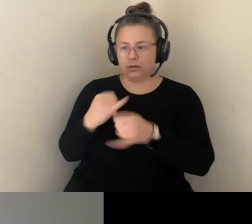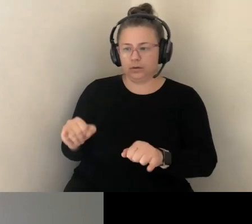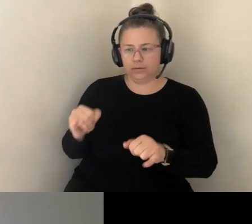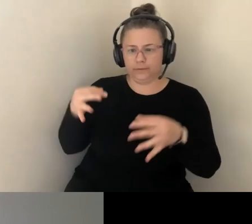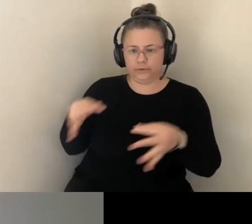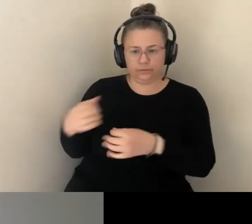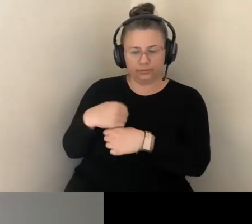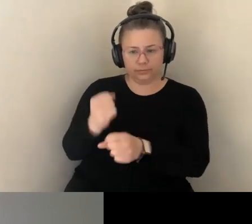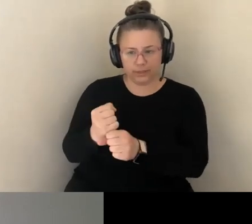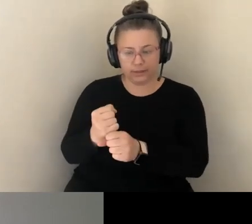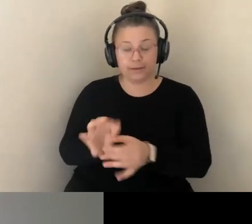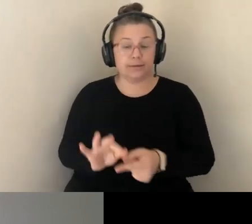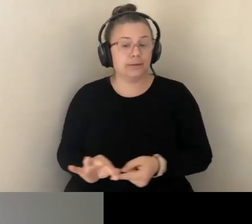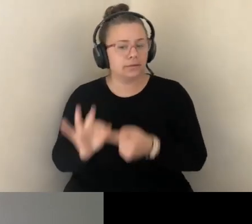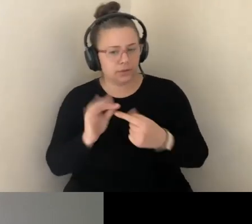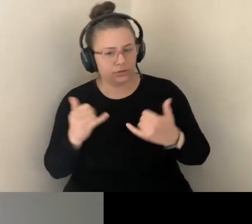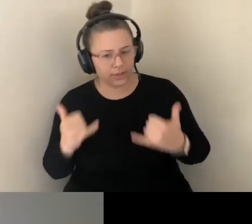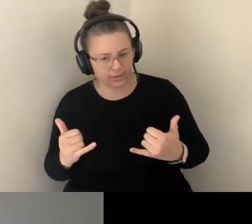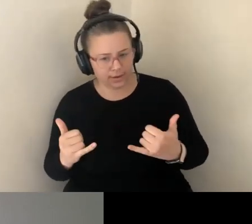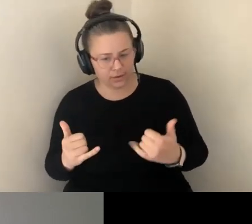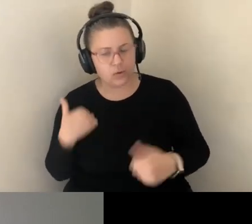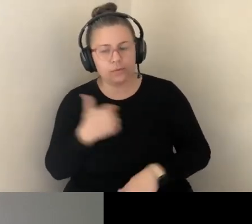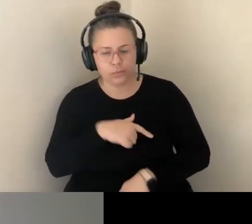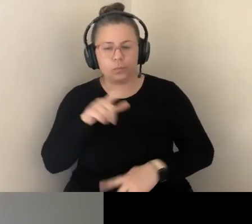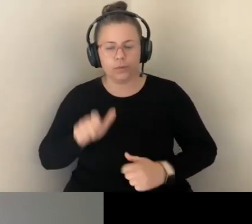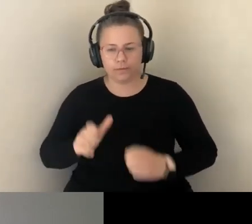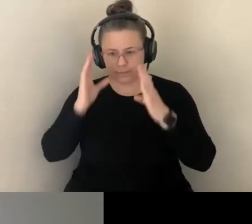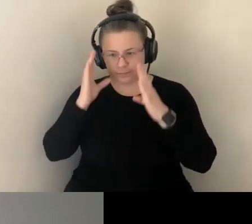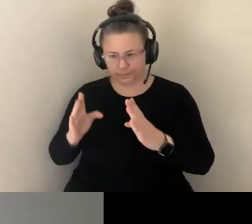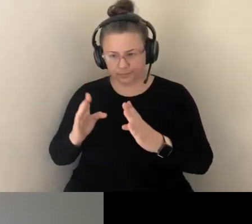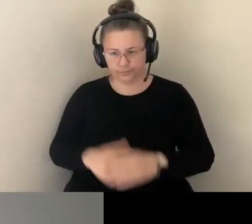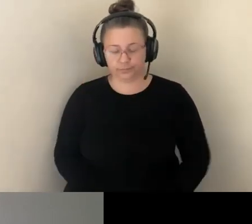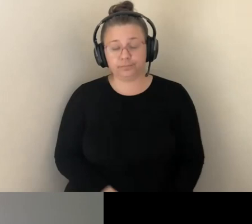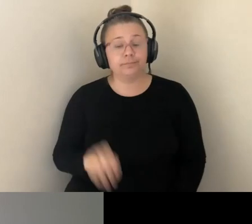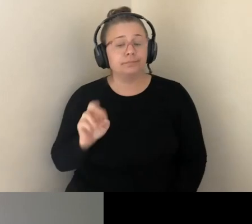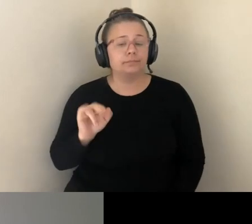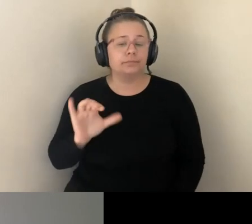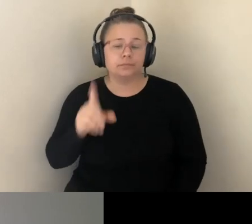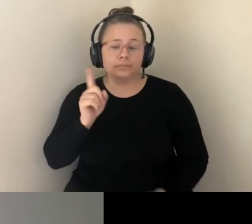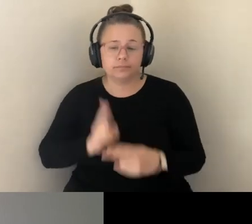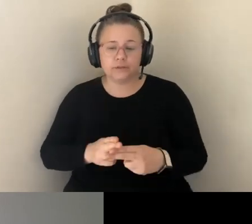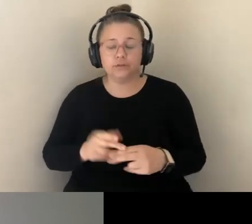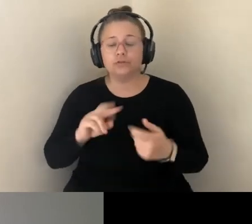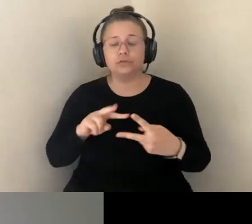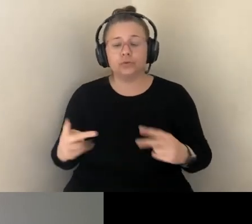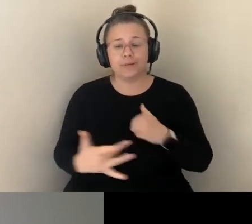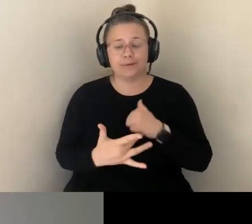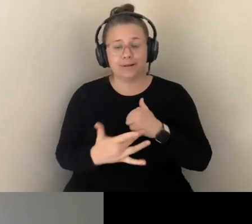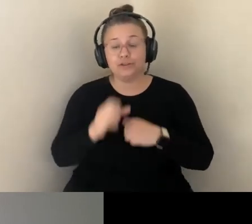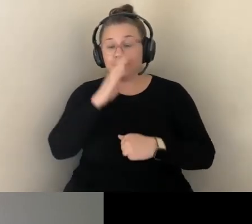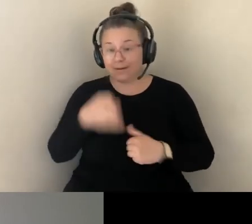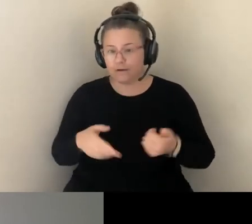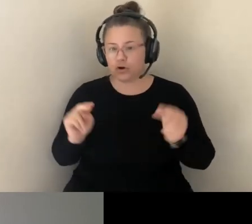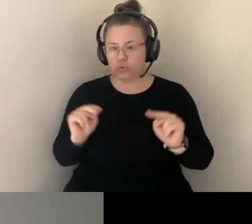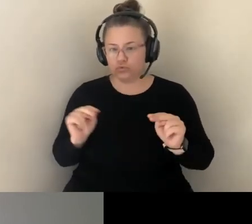AS ERIC SAID, GENOMIC TECHNOLOGIES ARE NEVER NEUTRAL WHEN APPLIED AND HISTORY SHOWS THAT WE MUST TAKE CARE TO